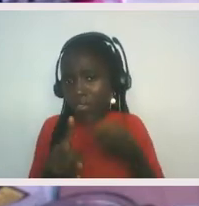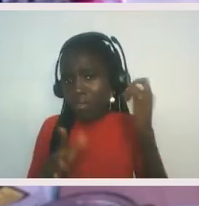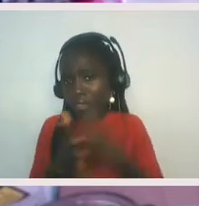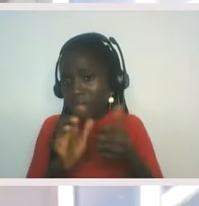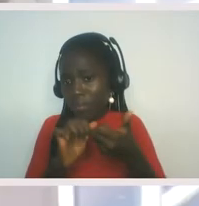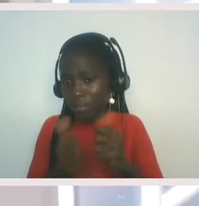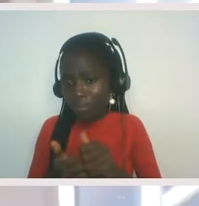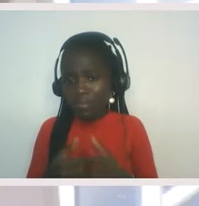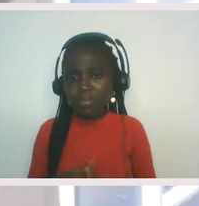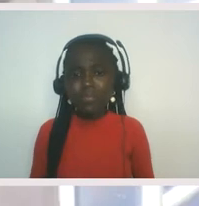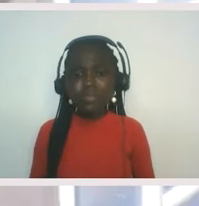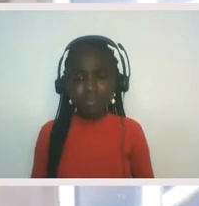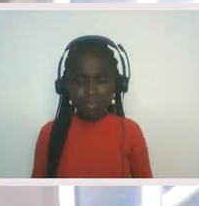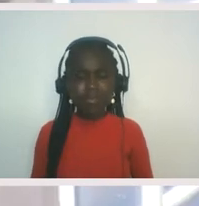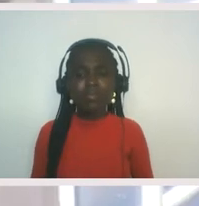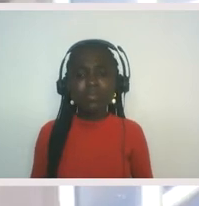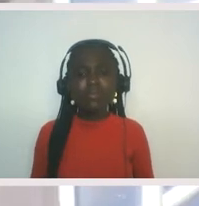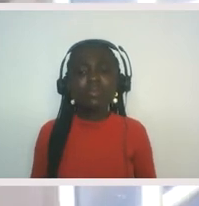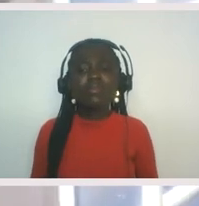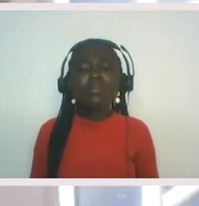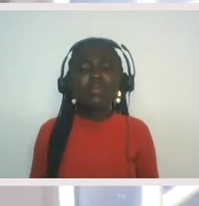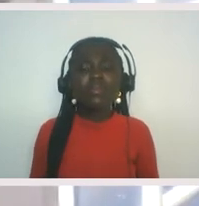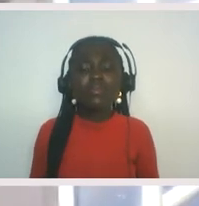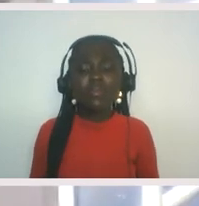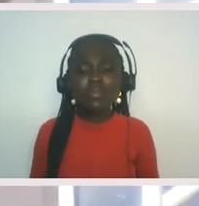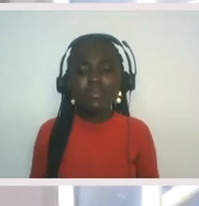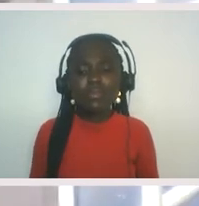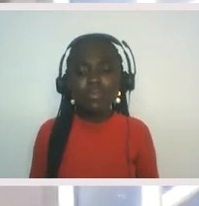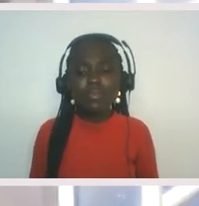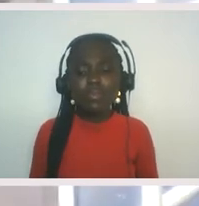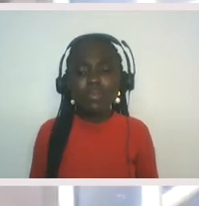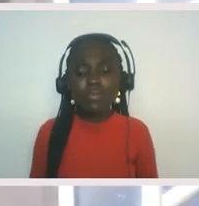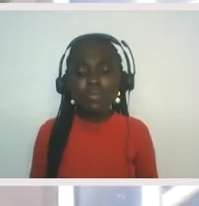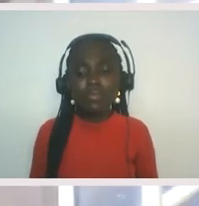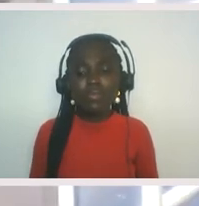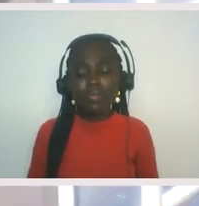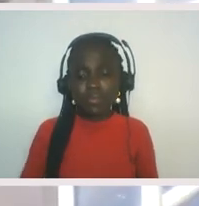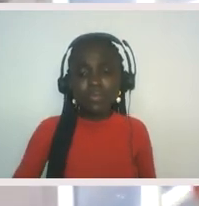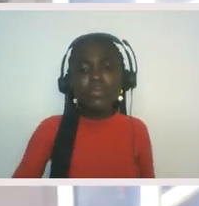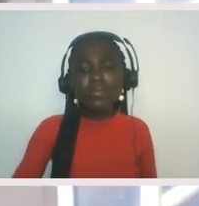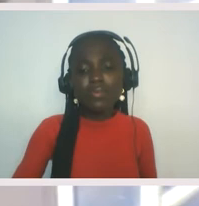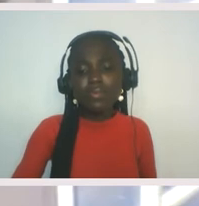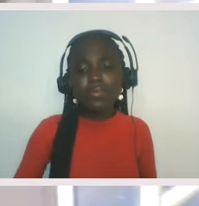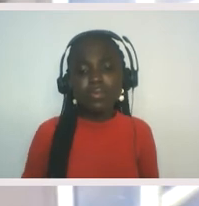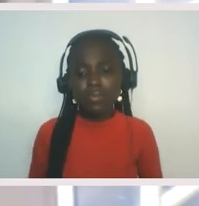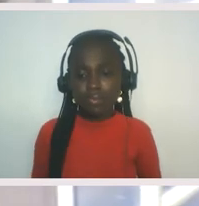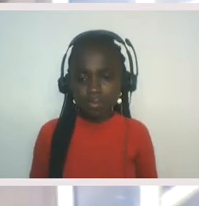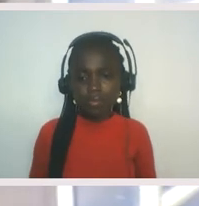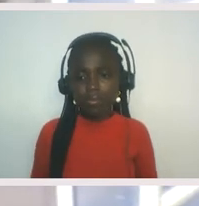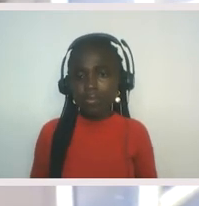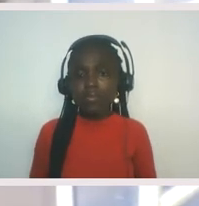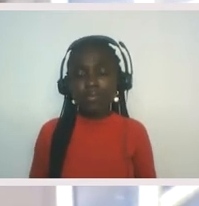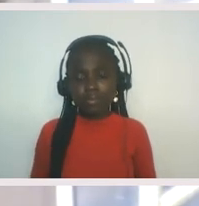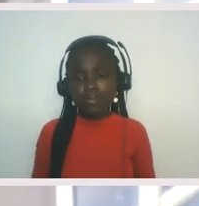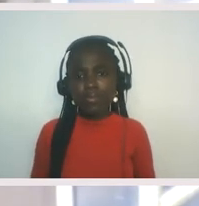So. Can you say, yeah, you've used this language and can you define that for everyone on the call? What is to steward? What does